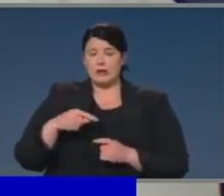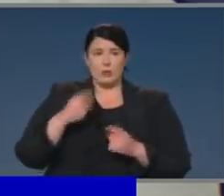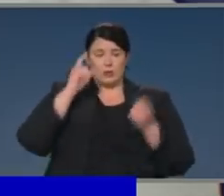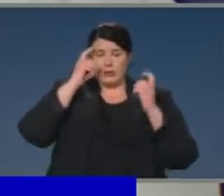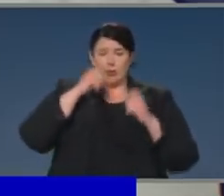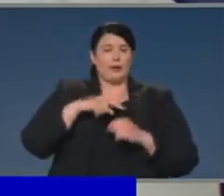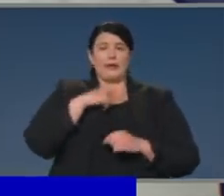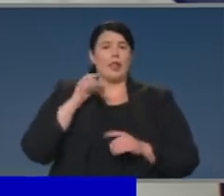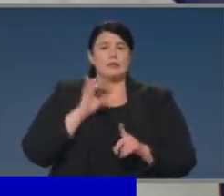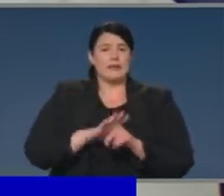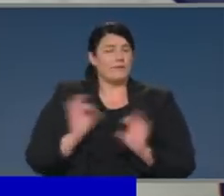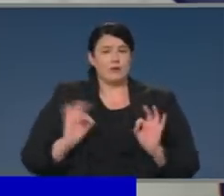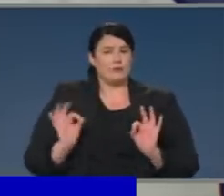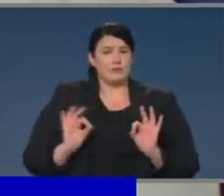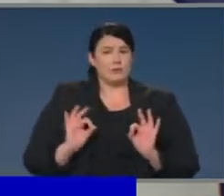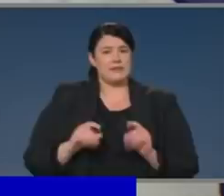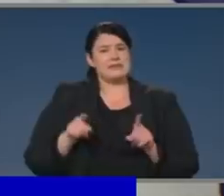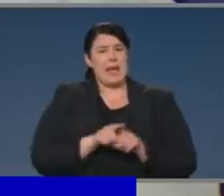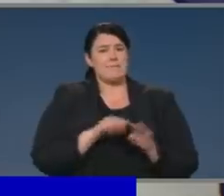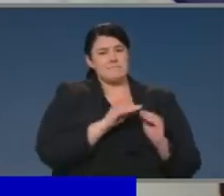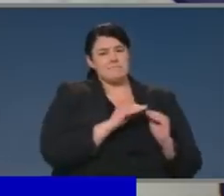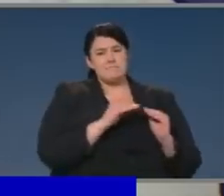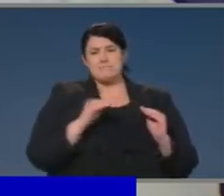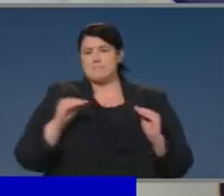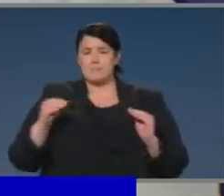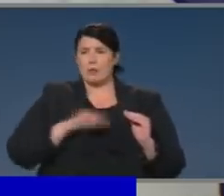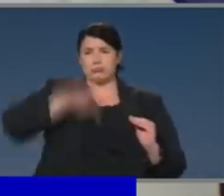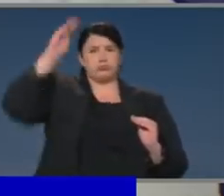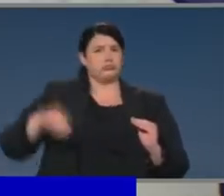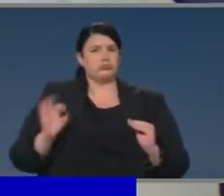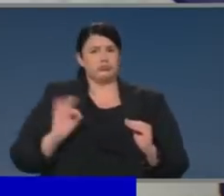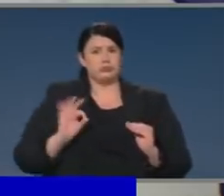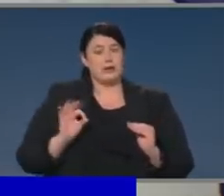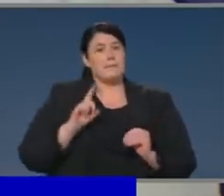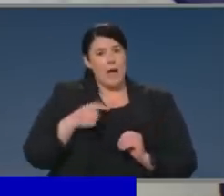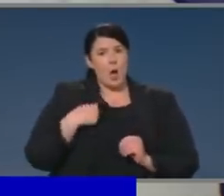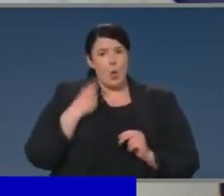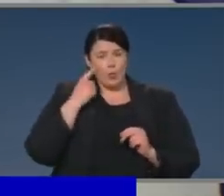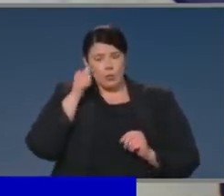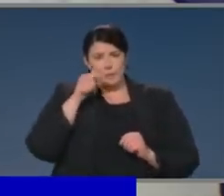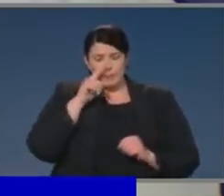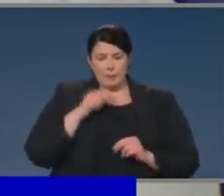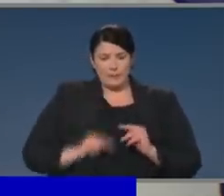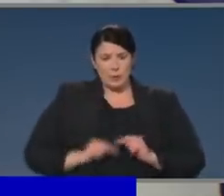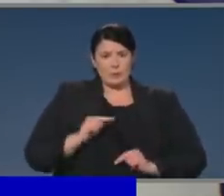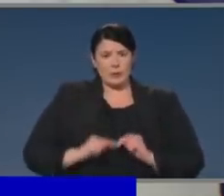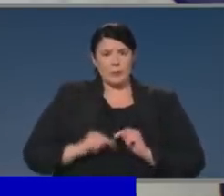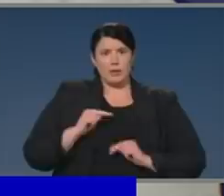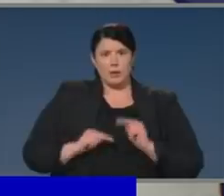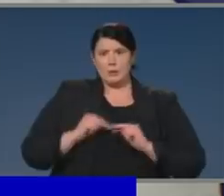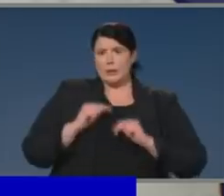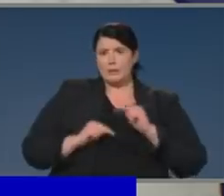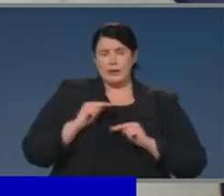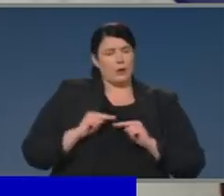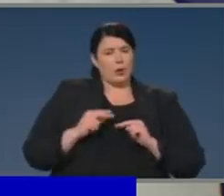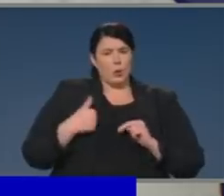We watch very carefully, however, because these things can build up, they can brew, people can dwell. And so we want to get ahead of